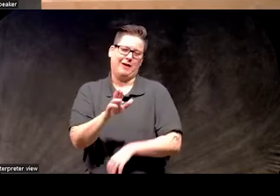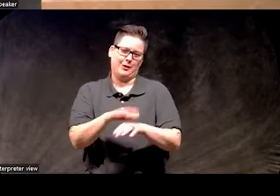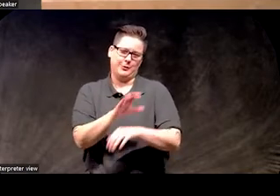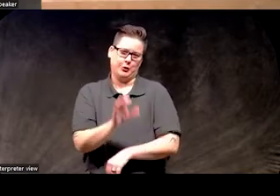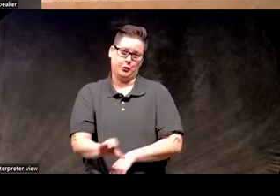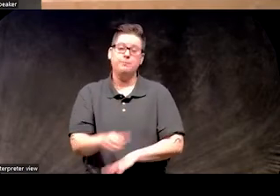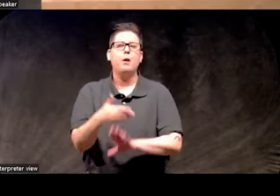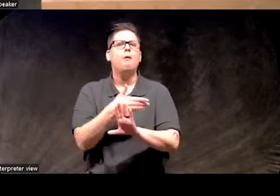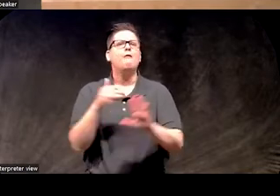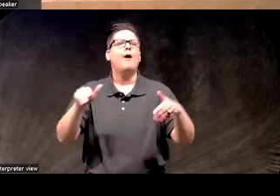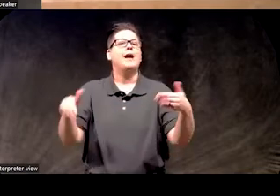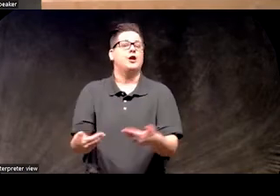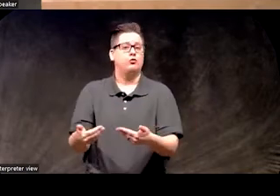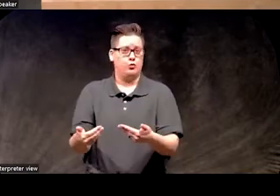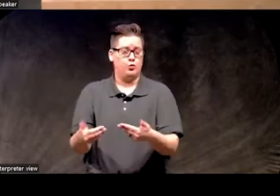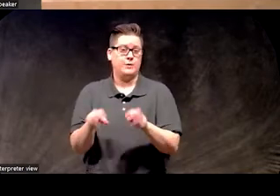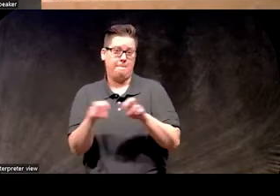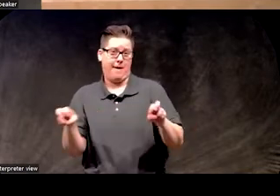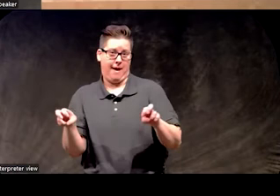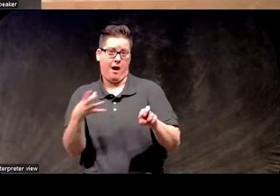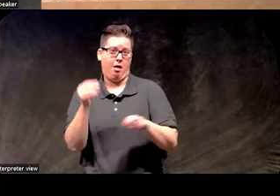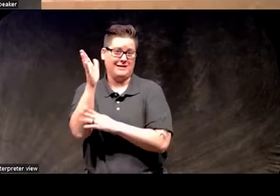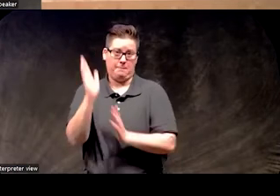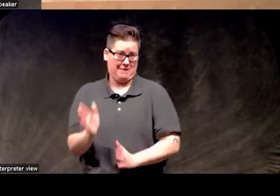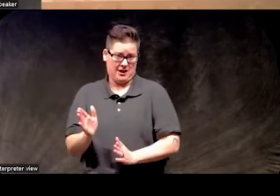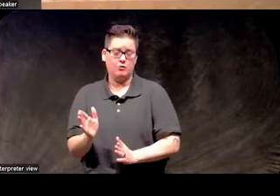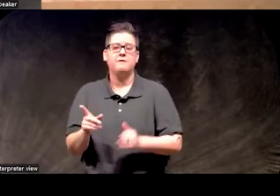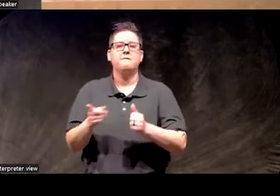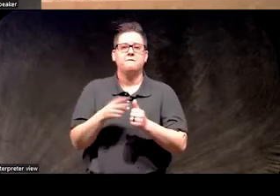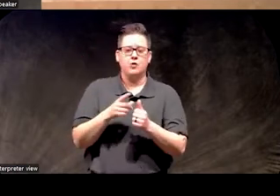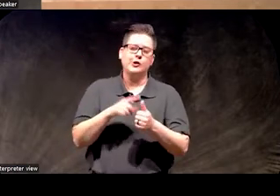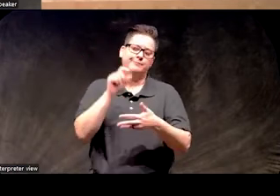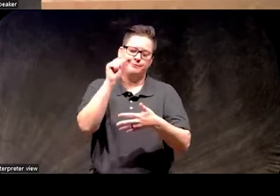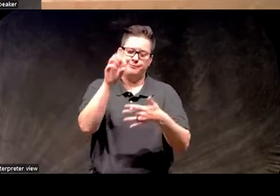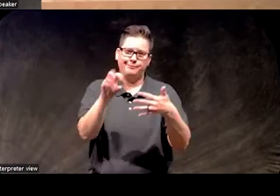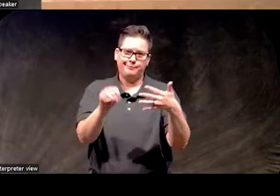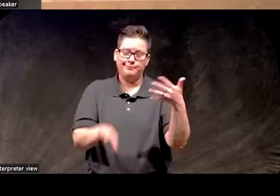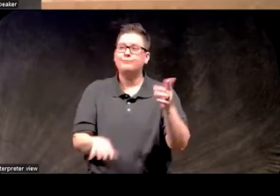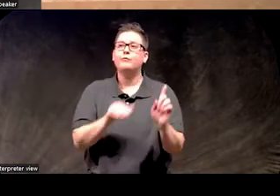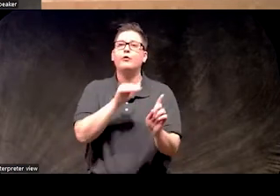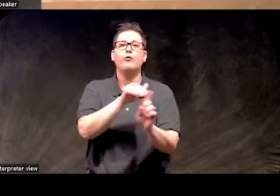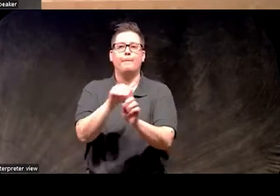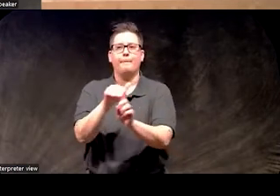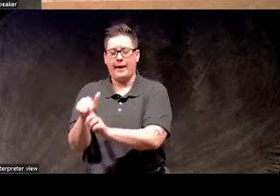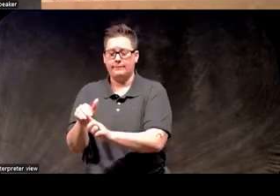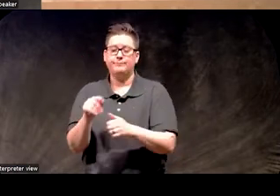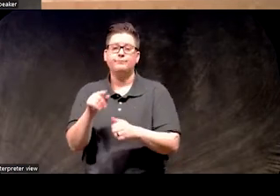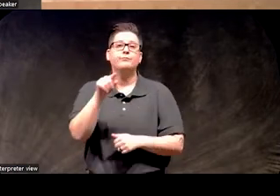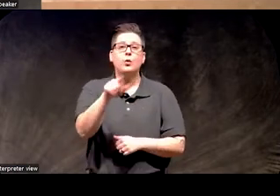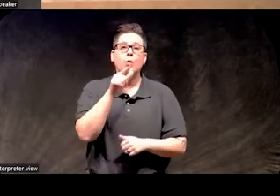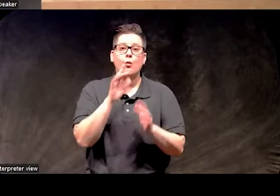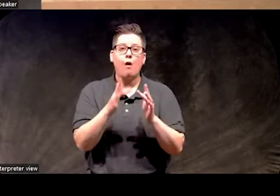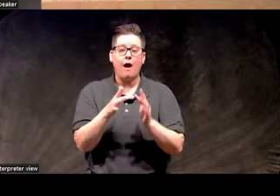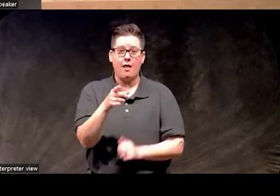introduce our panel and speakers today, I want to remind everybody online